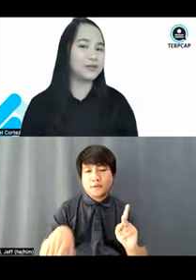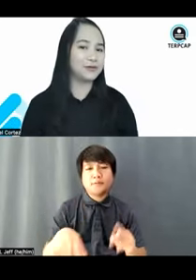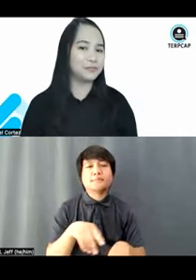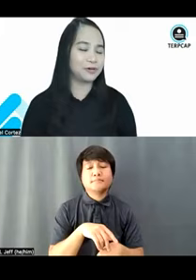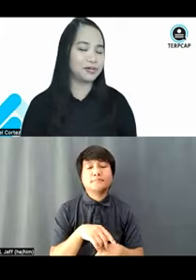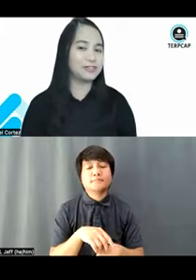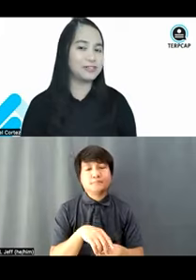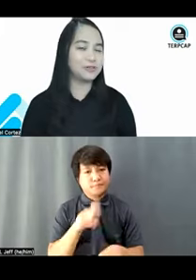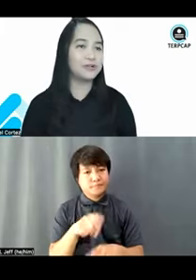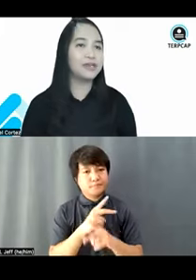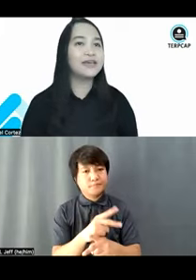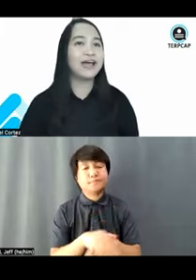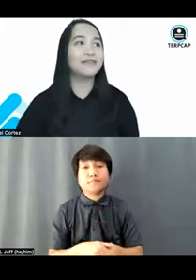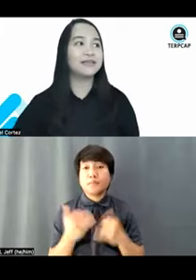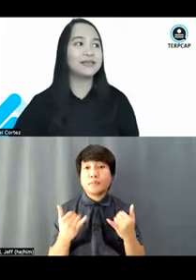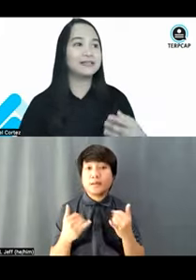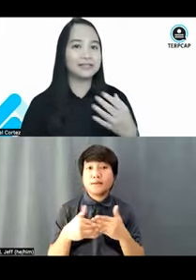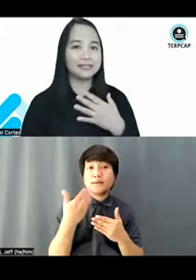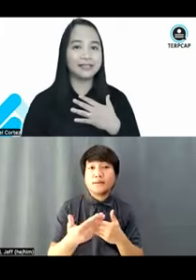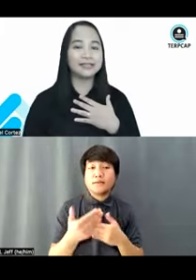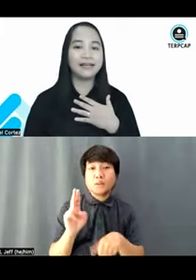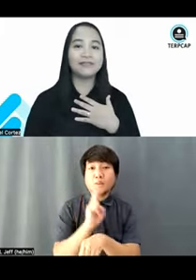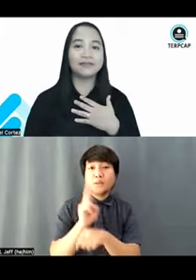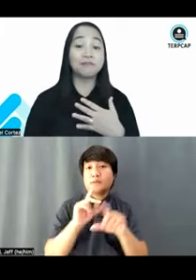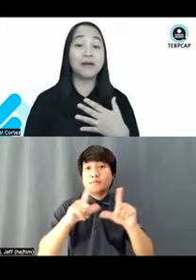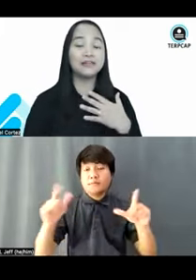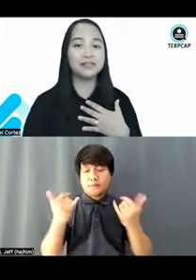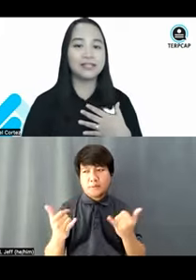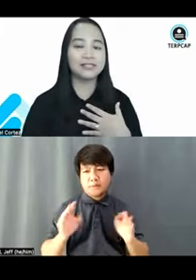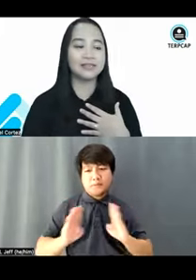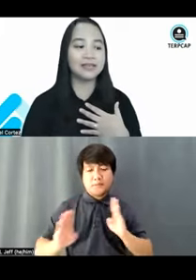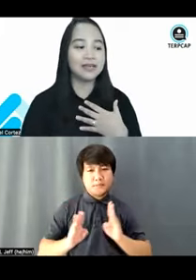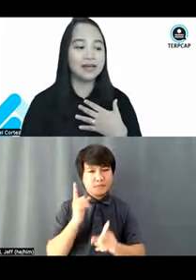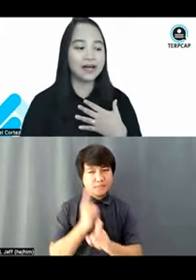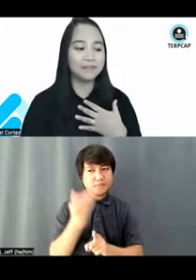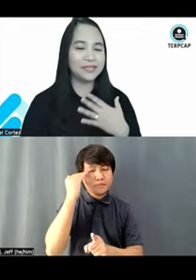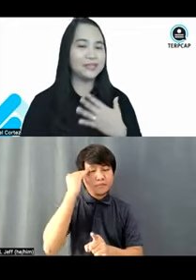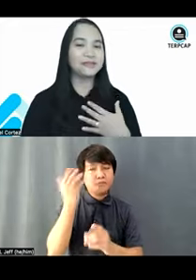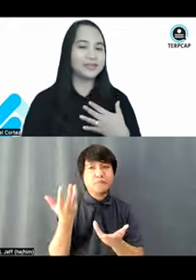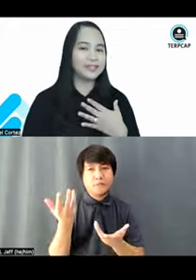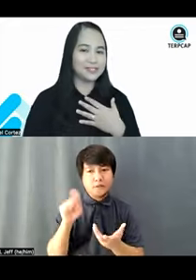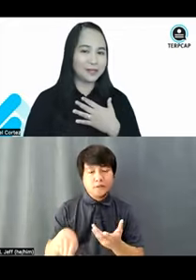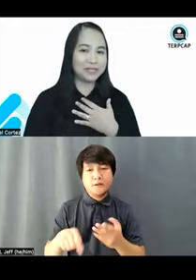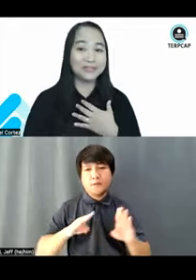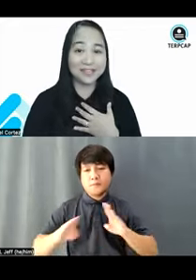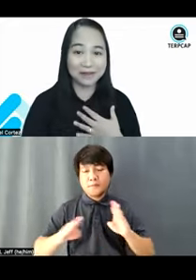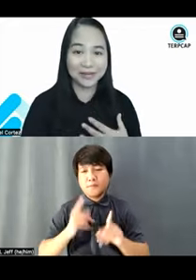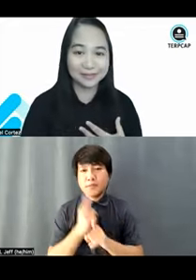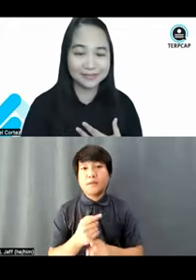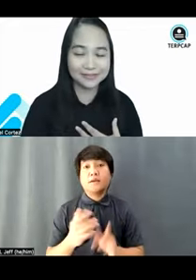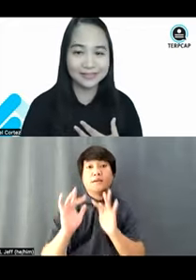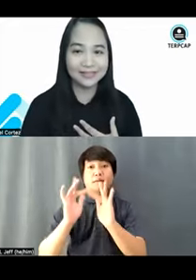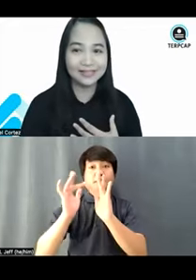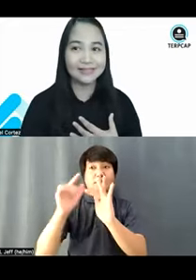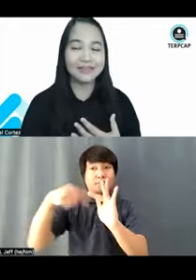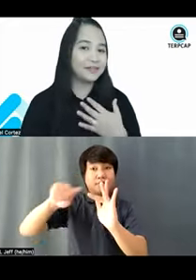also very important. So, having that netiquette, having that mindfulness that the internet is not my playground,